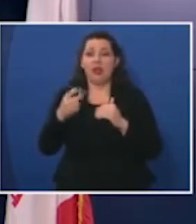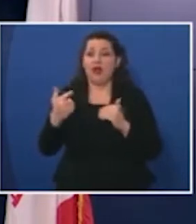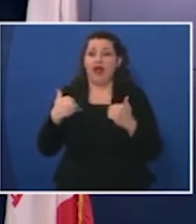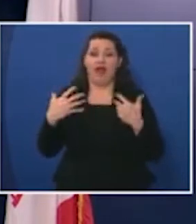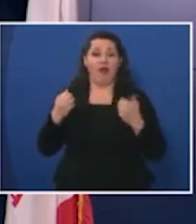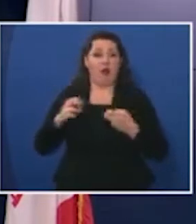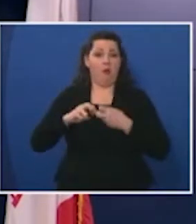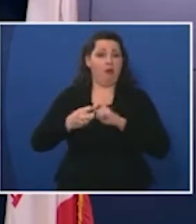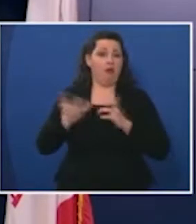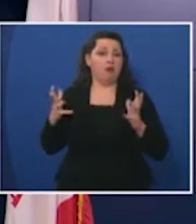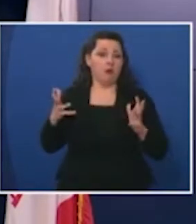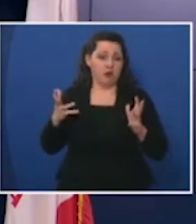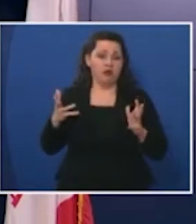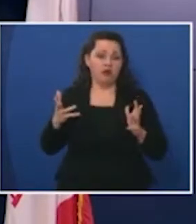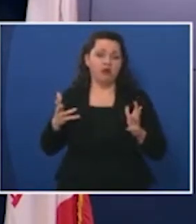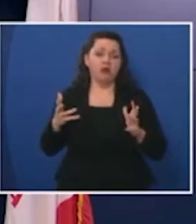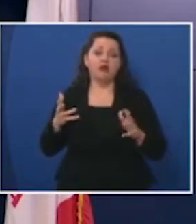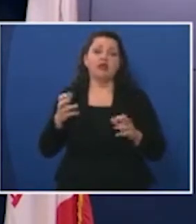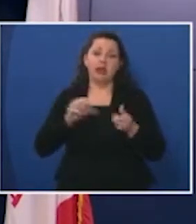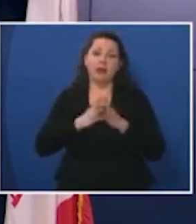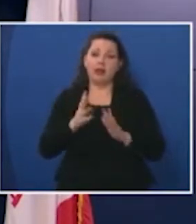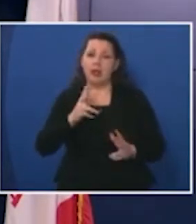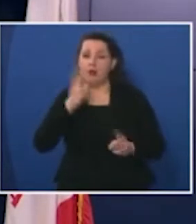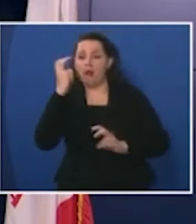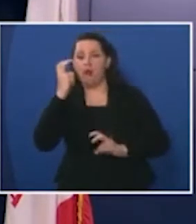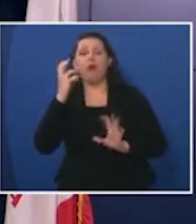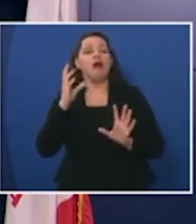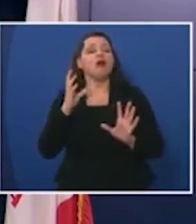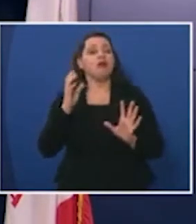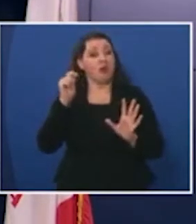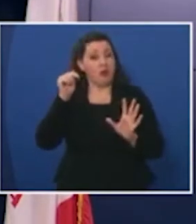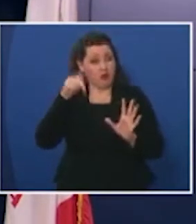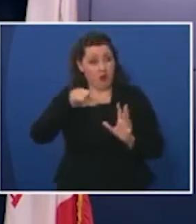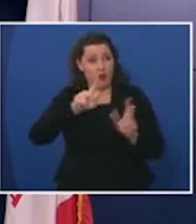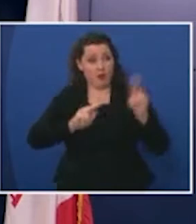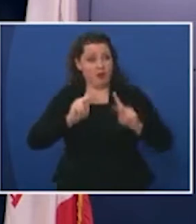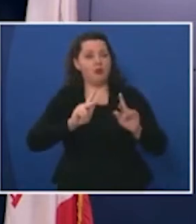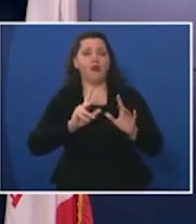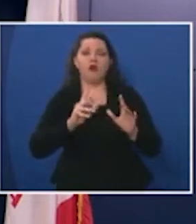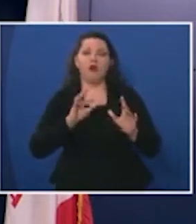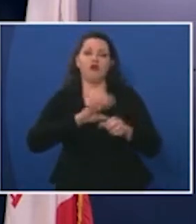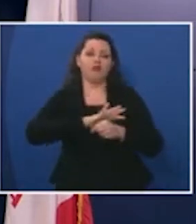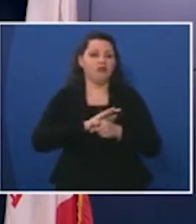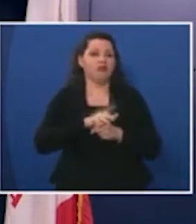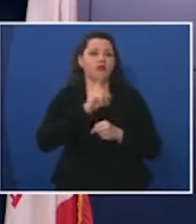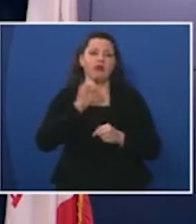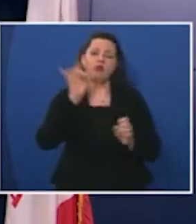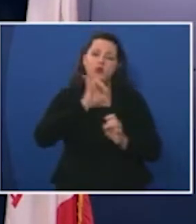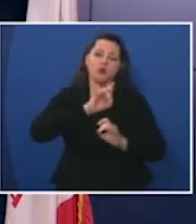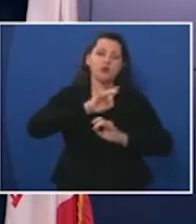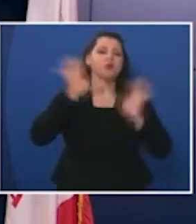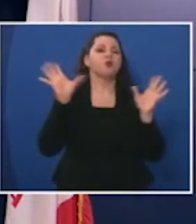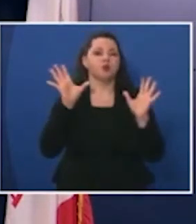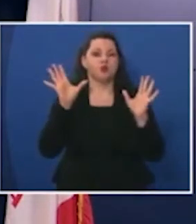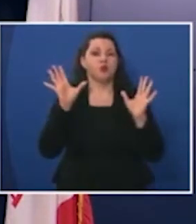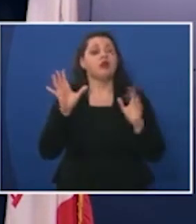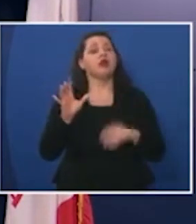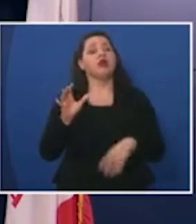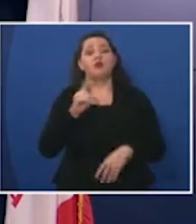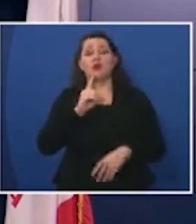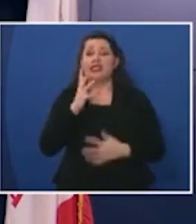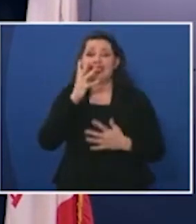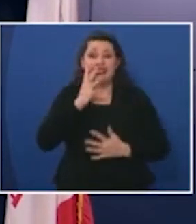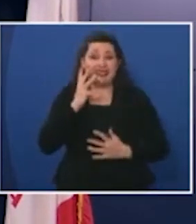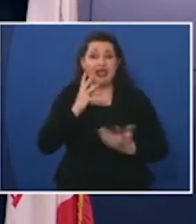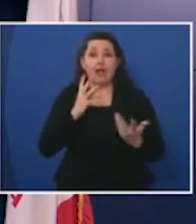-existing health conditions for this population COVID-19 can have devastating consequences sadly the